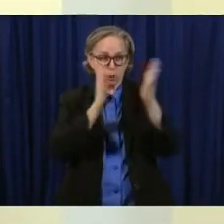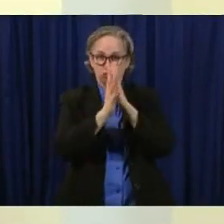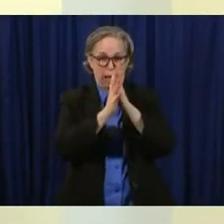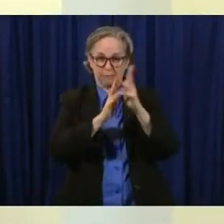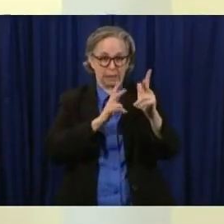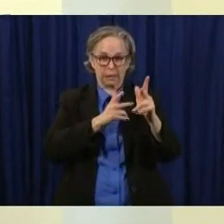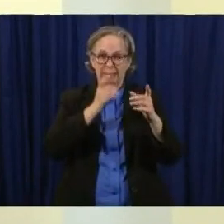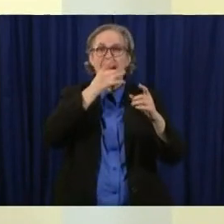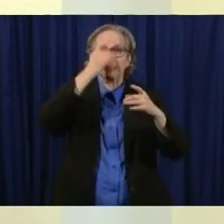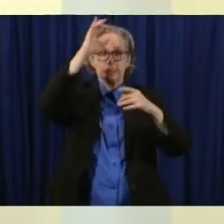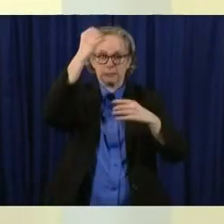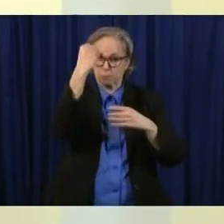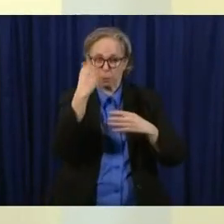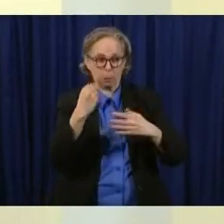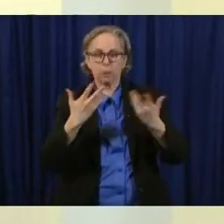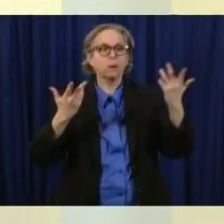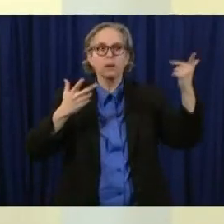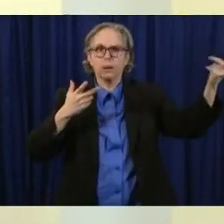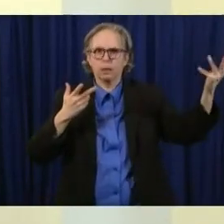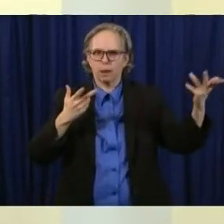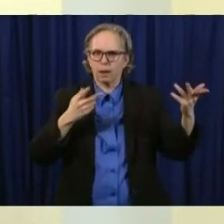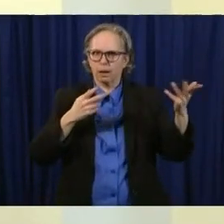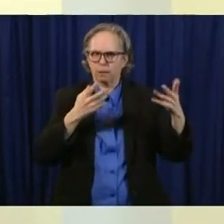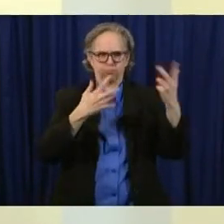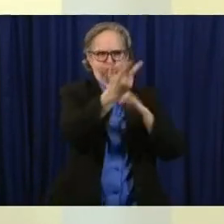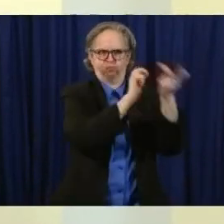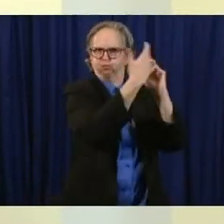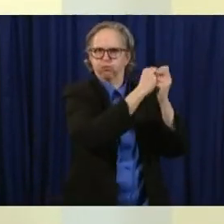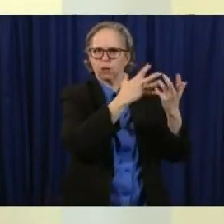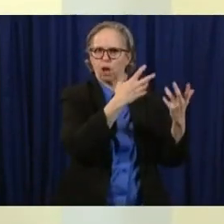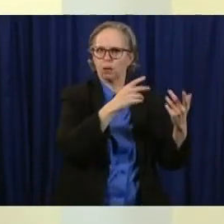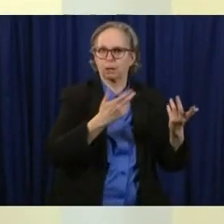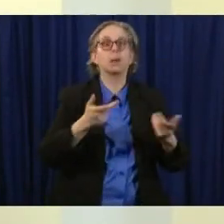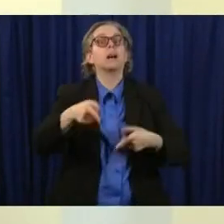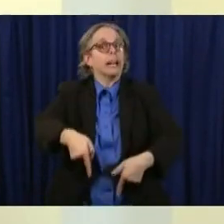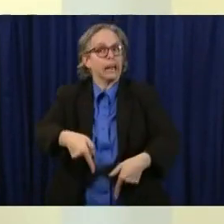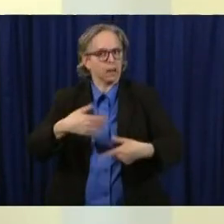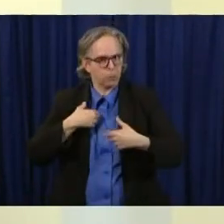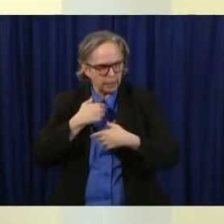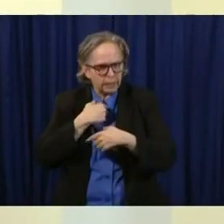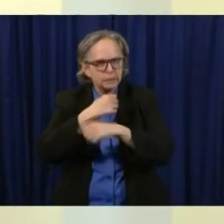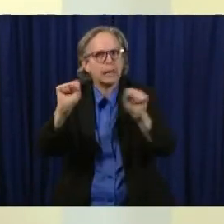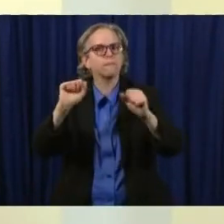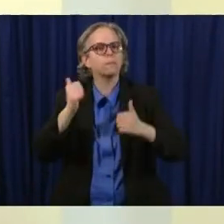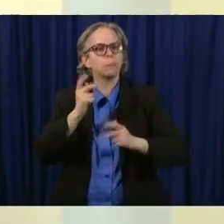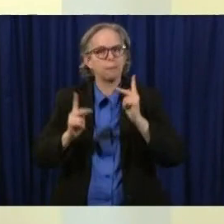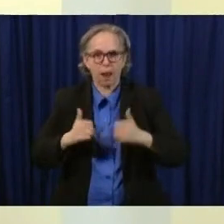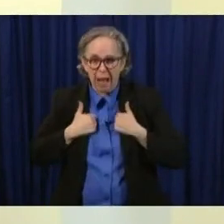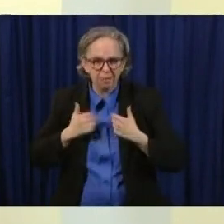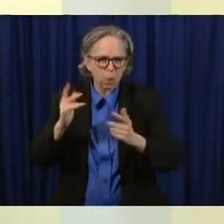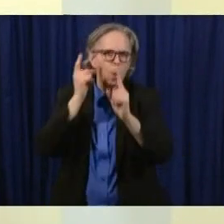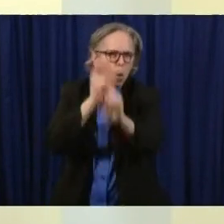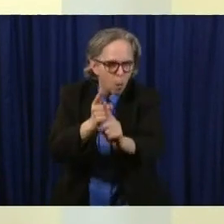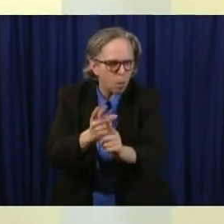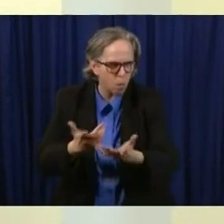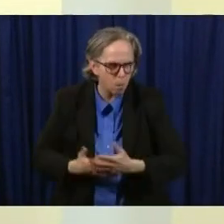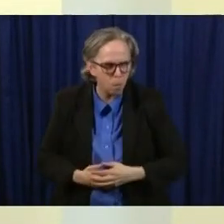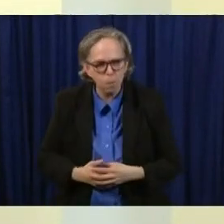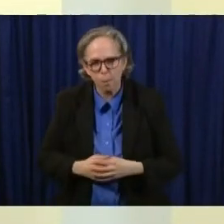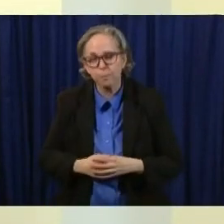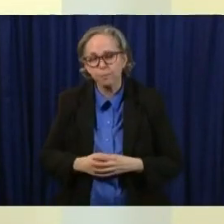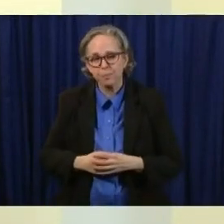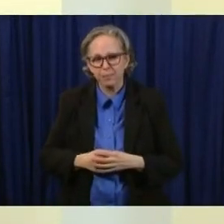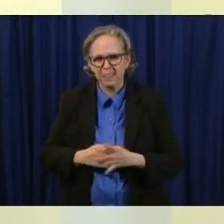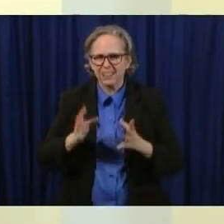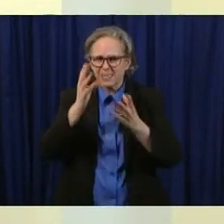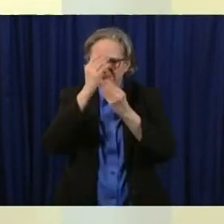we're going to have lots of campaigns about it and we're going to reach as many people but in the end at home i'm telling you if if you want to